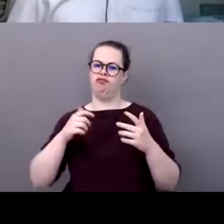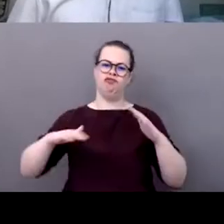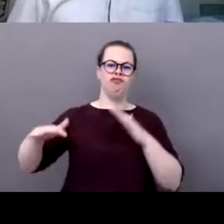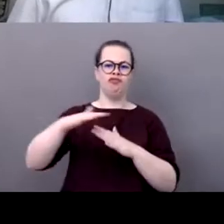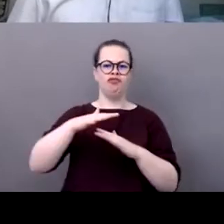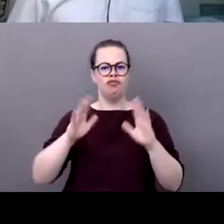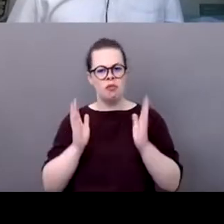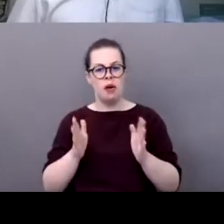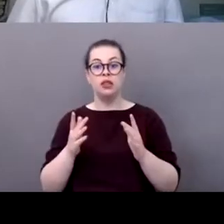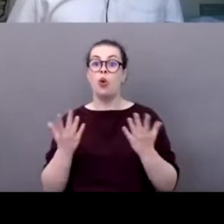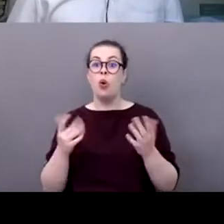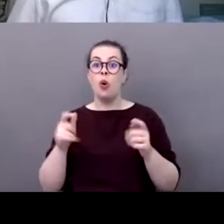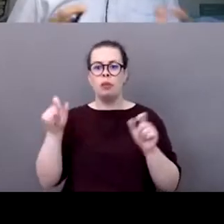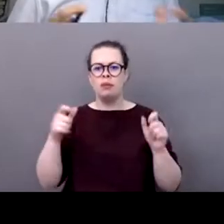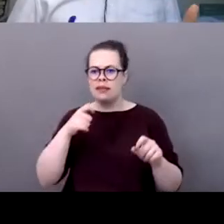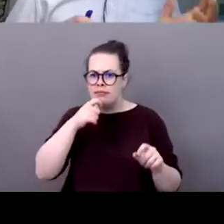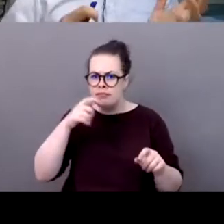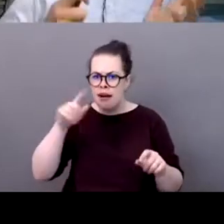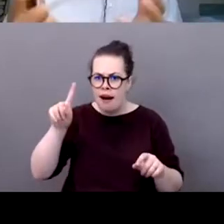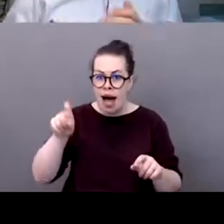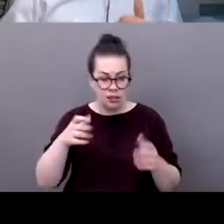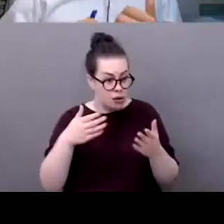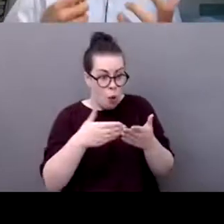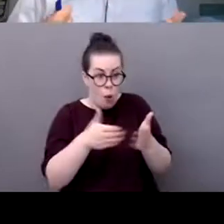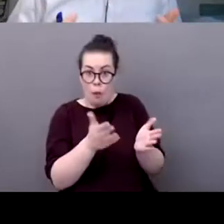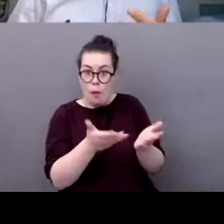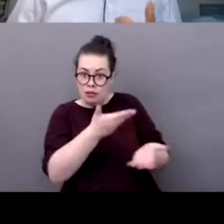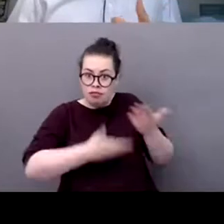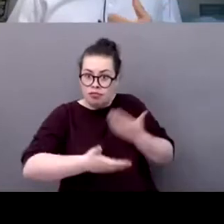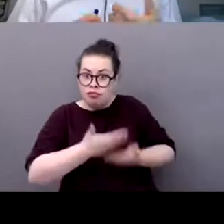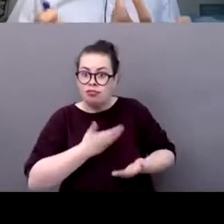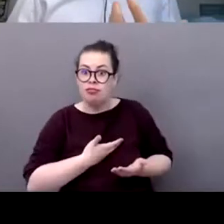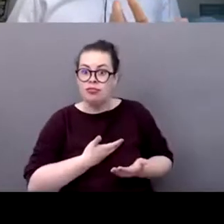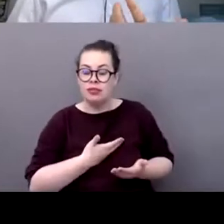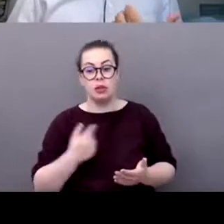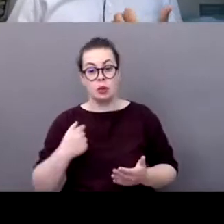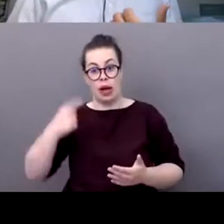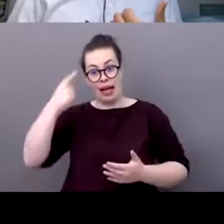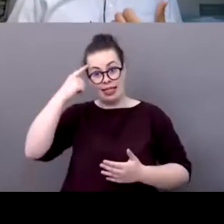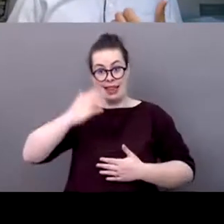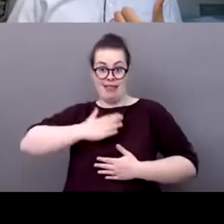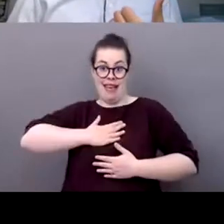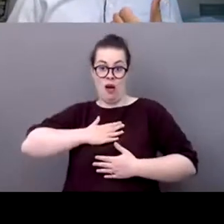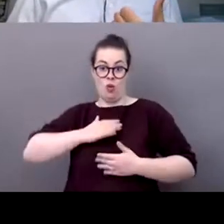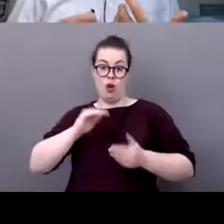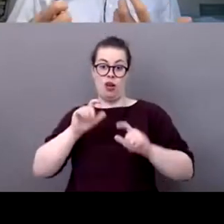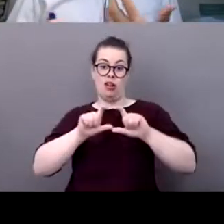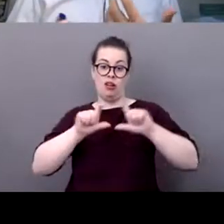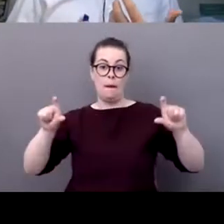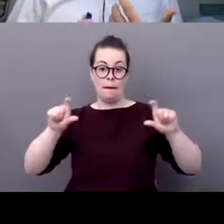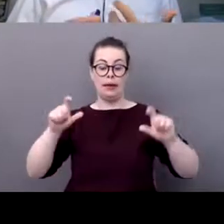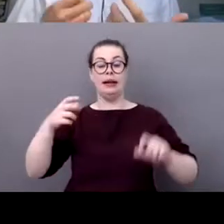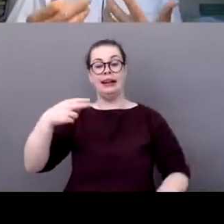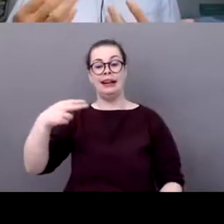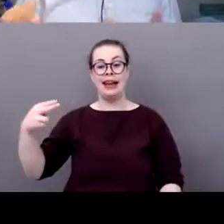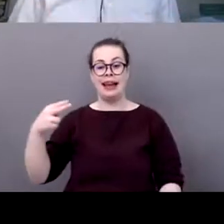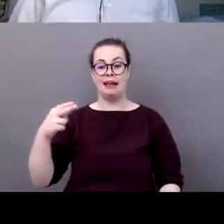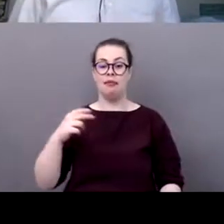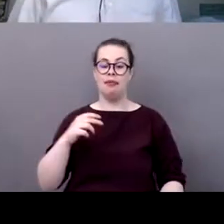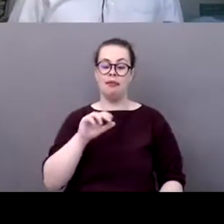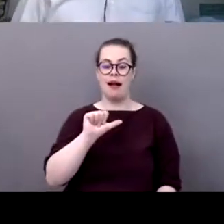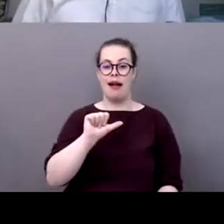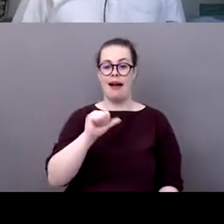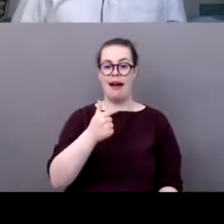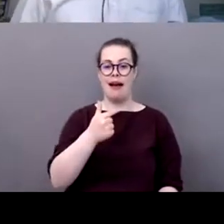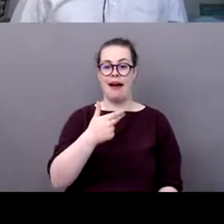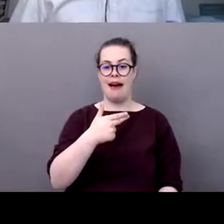and so i think as as athlete and adventure we have a role in what we say to to to help this this team